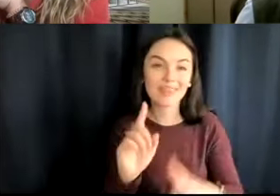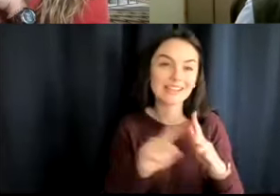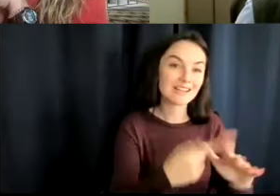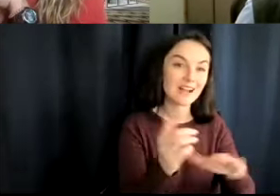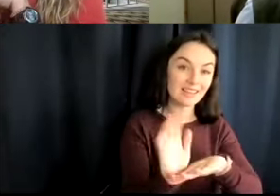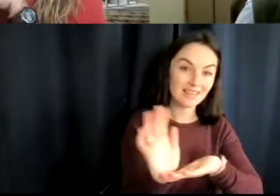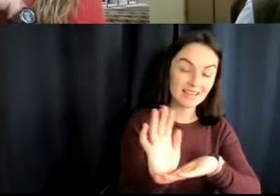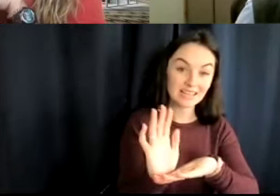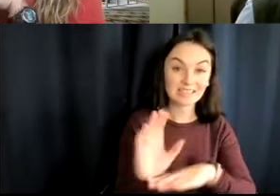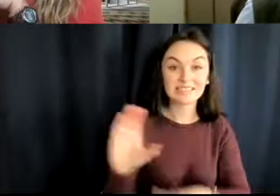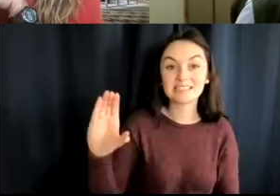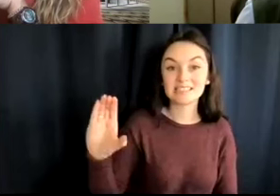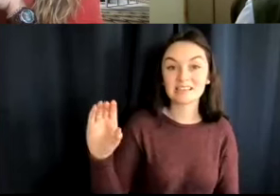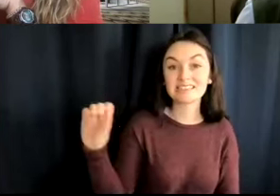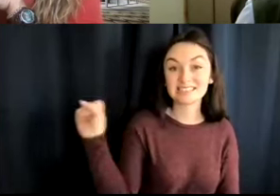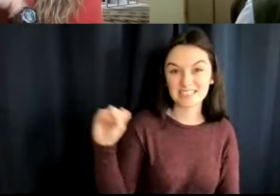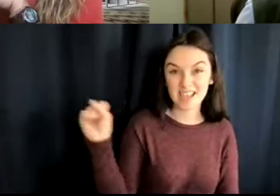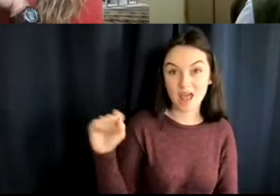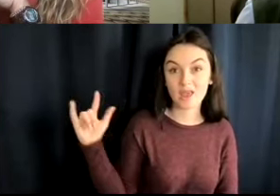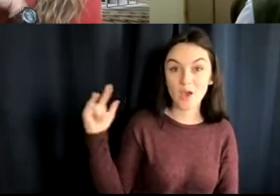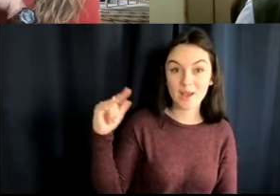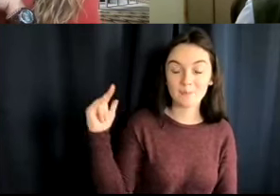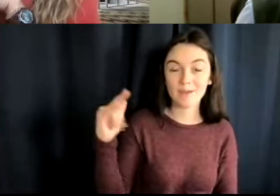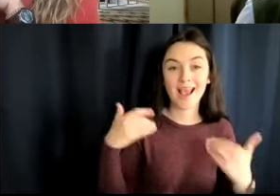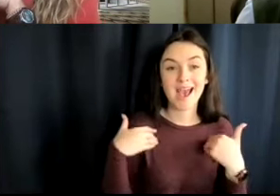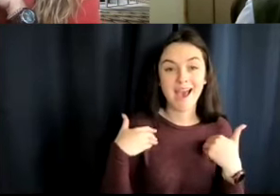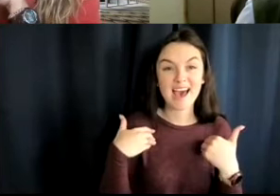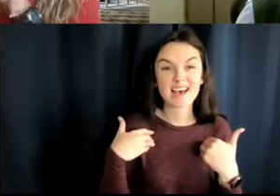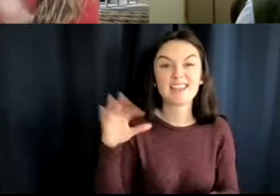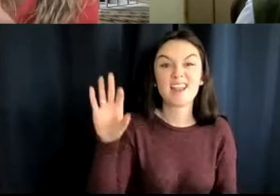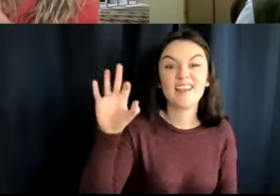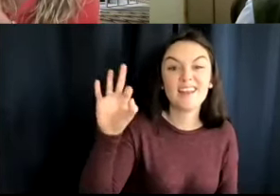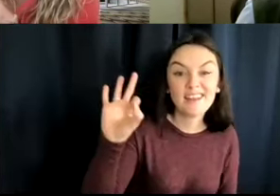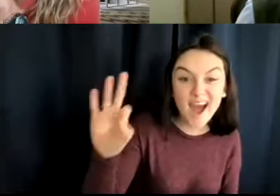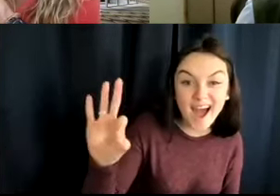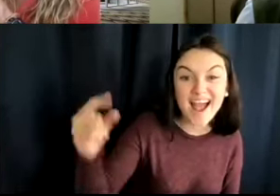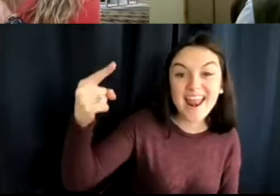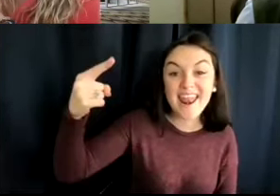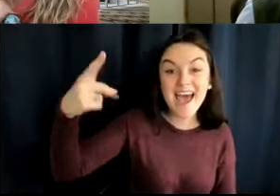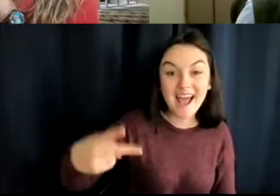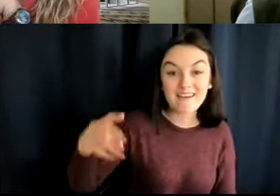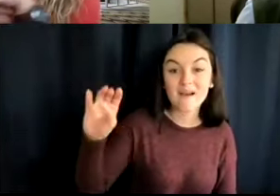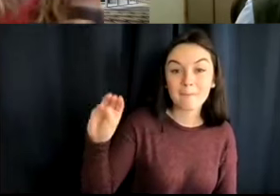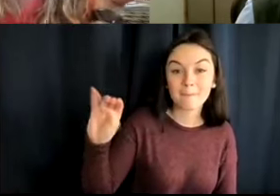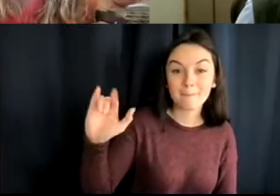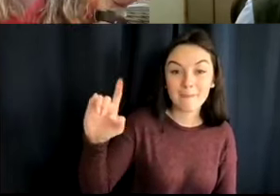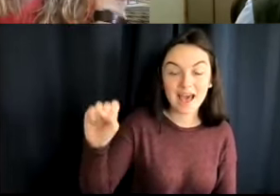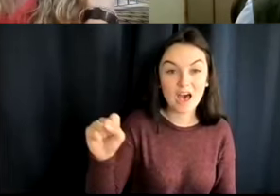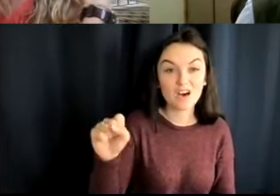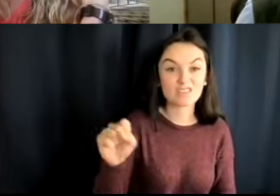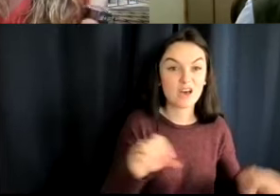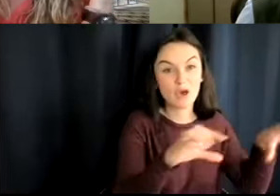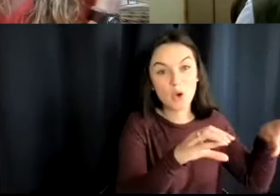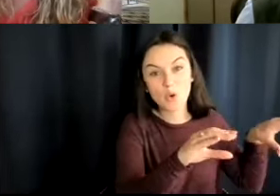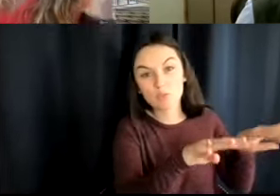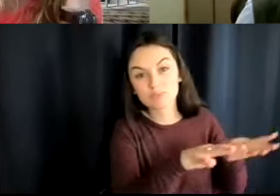showed you Sea Tax airports has nine and a half miles of conveyor belts. Eugene's